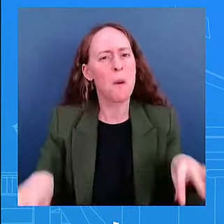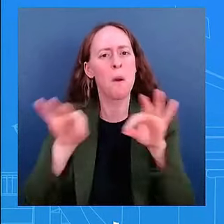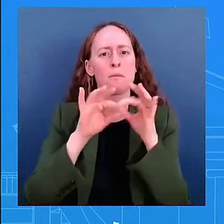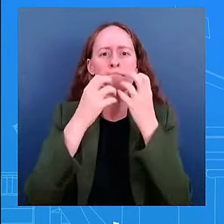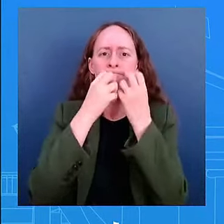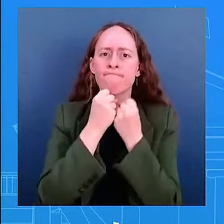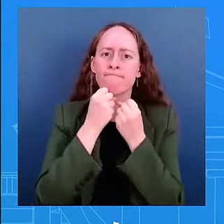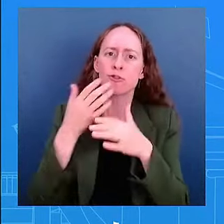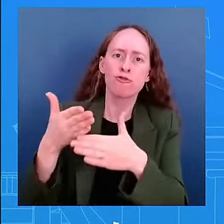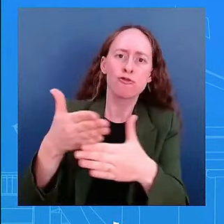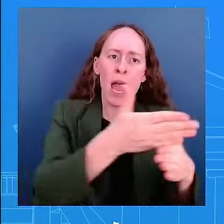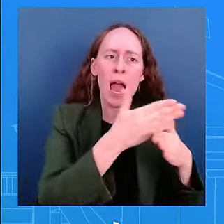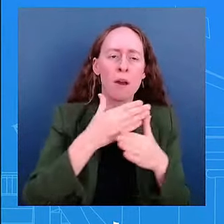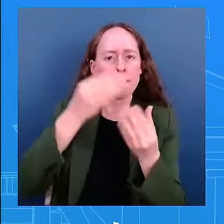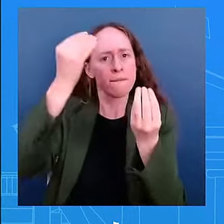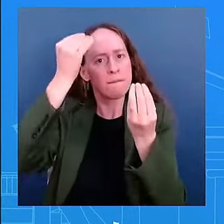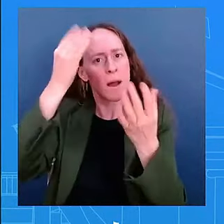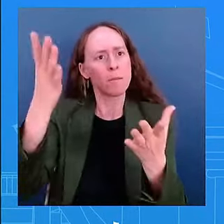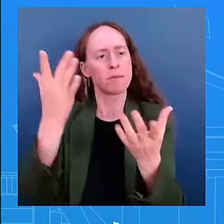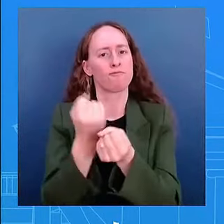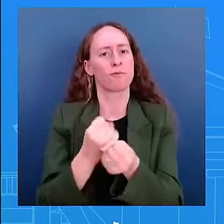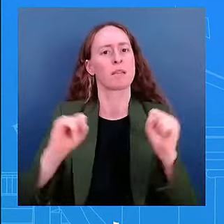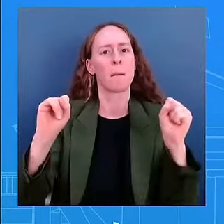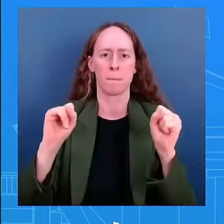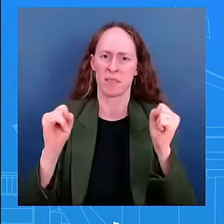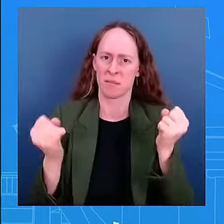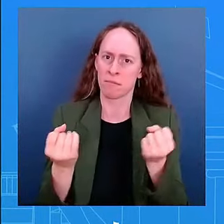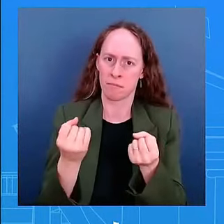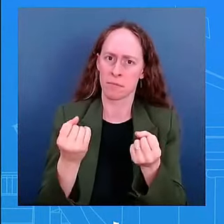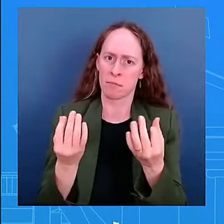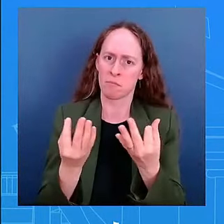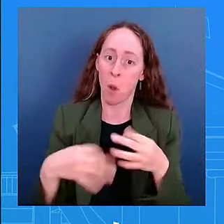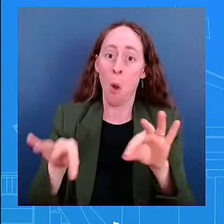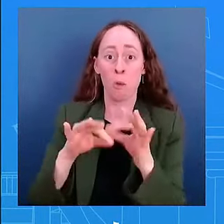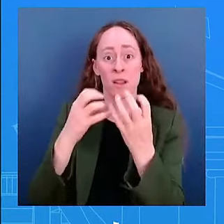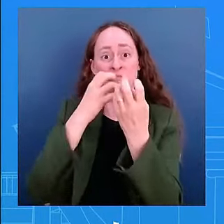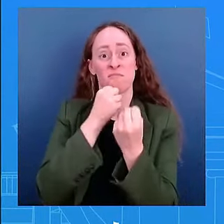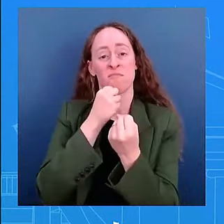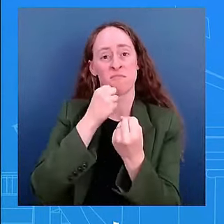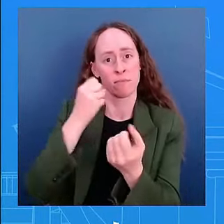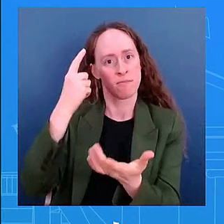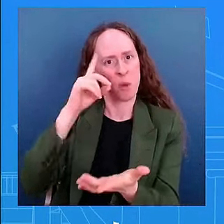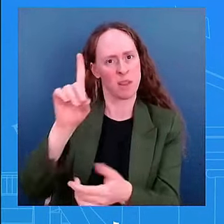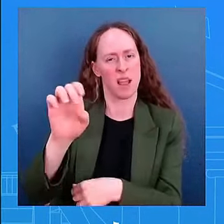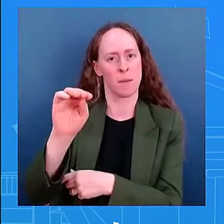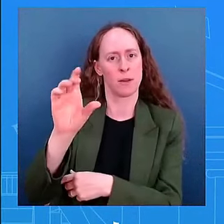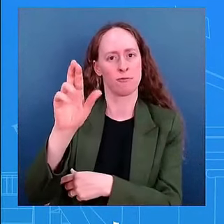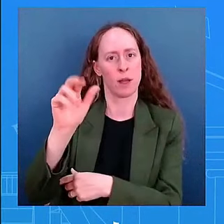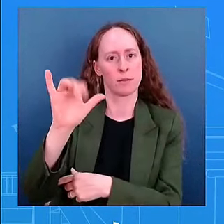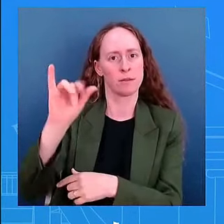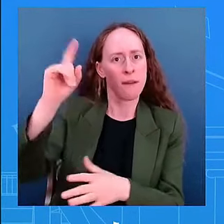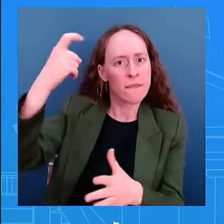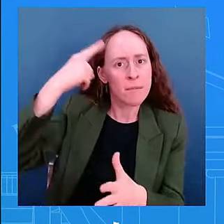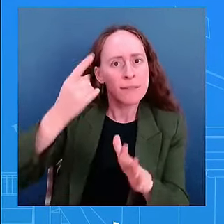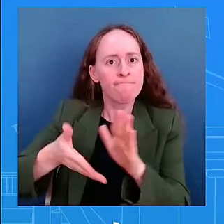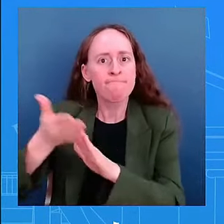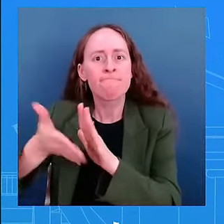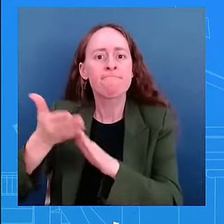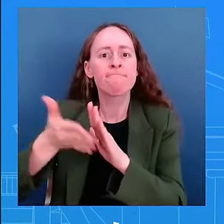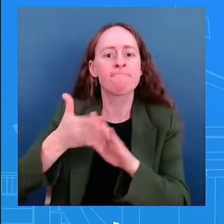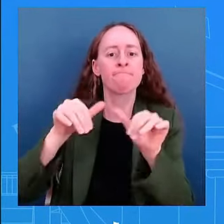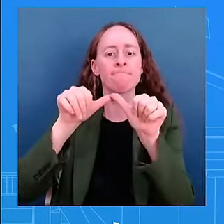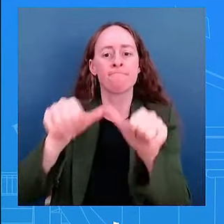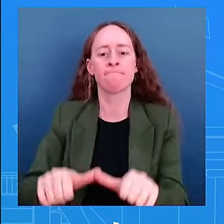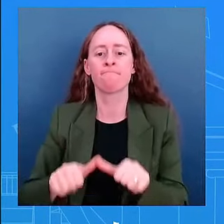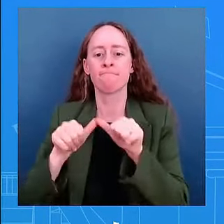have that it is part of our democracy we've been talking kind of of the theme of this uh briefing has been democracy right and being able to be able to